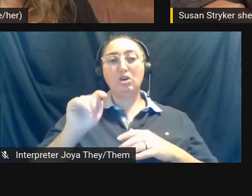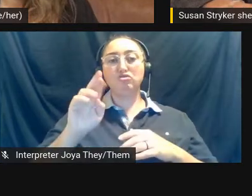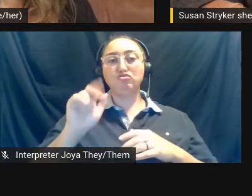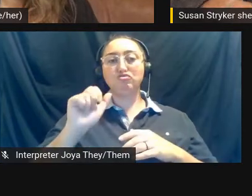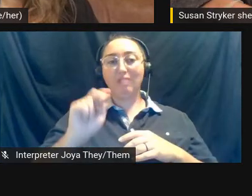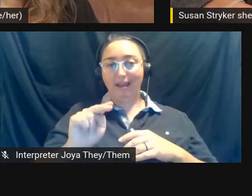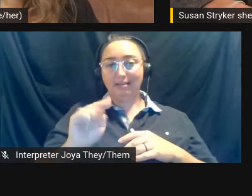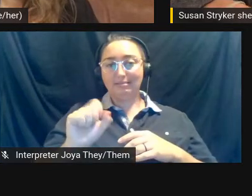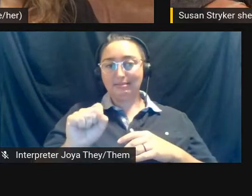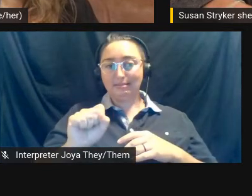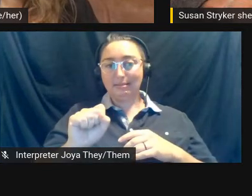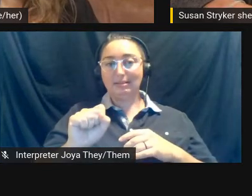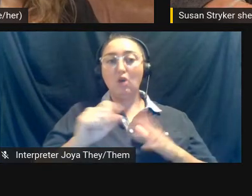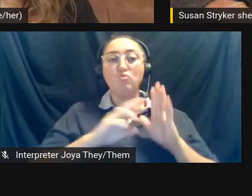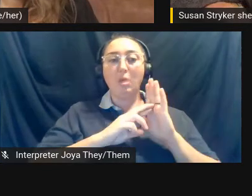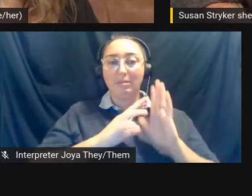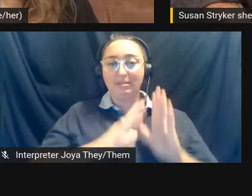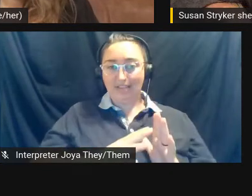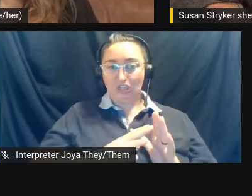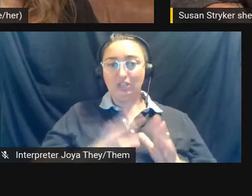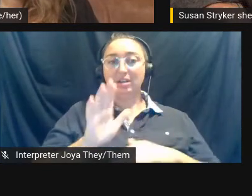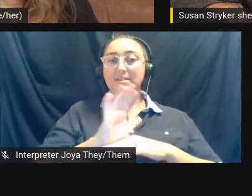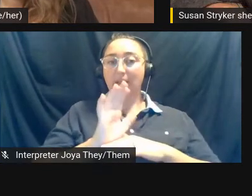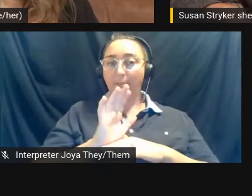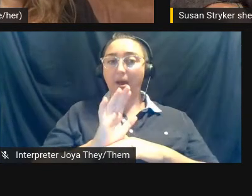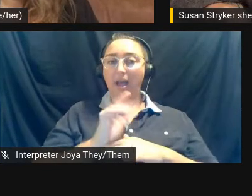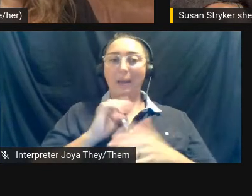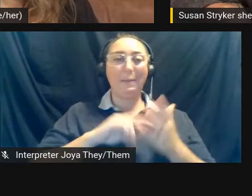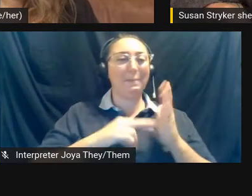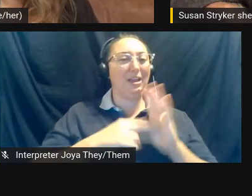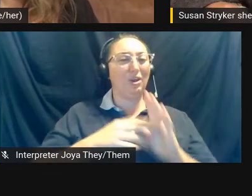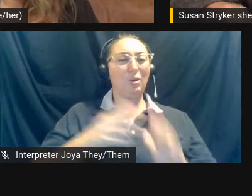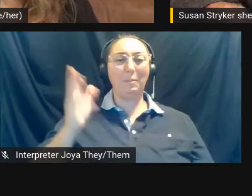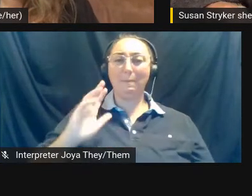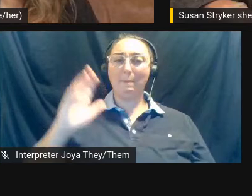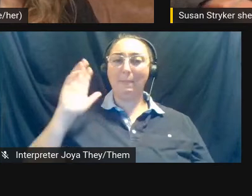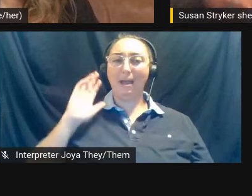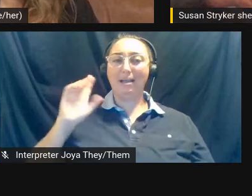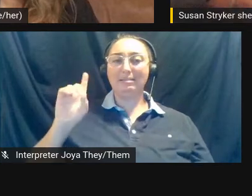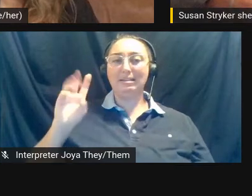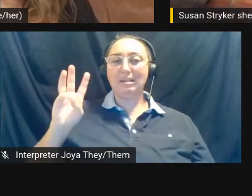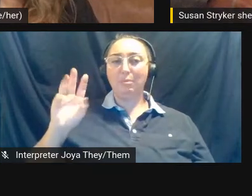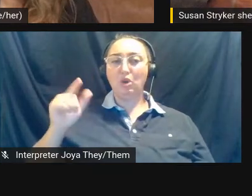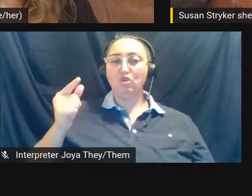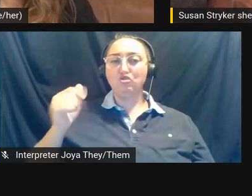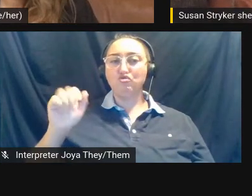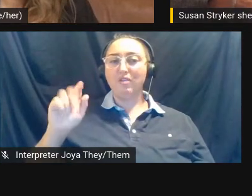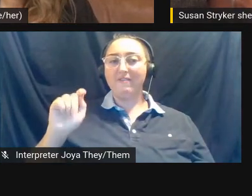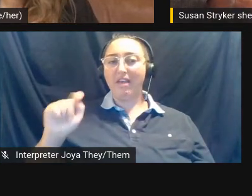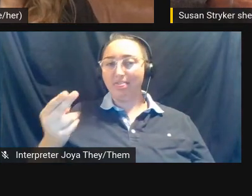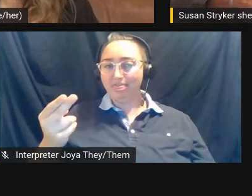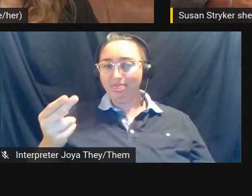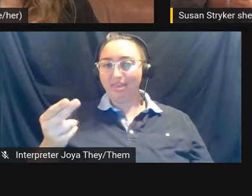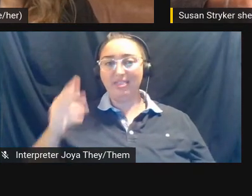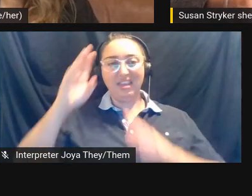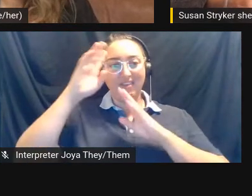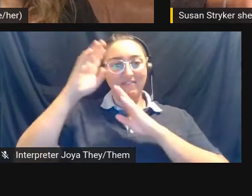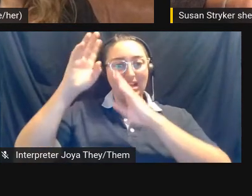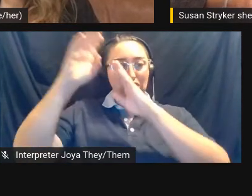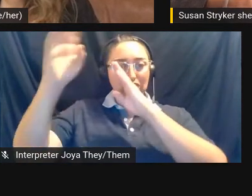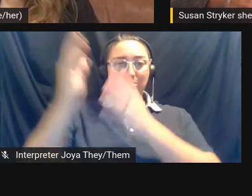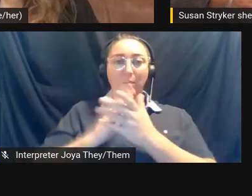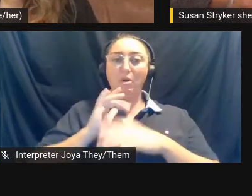or trans representation in cinema. I mean, going back to D.W. Griffith and the invention of some of the very earliest